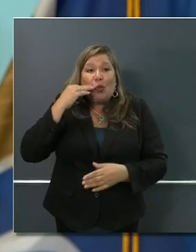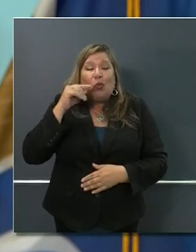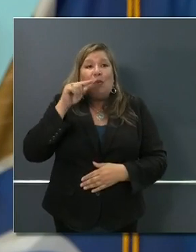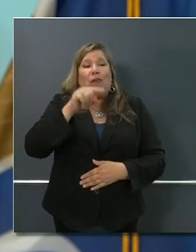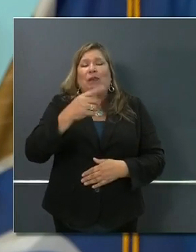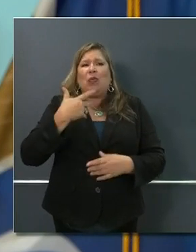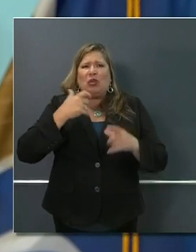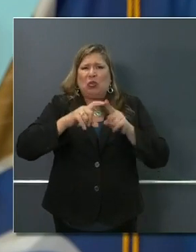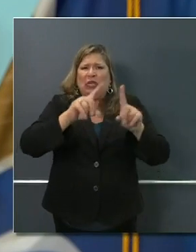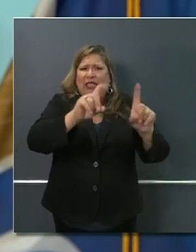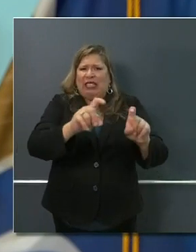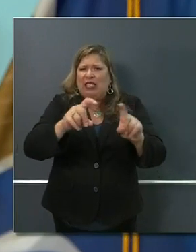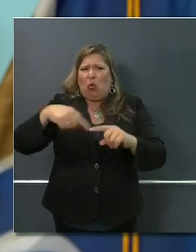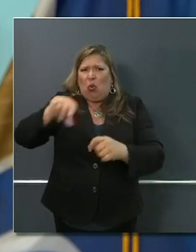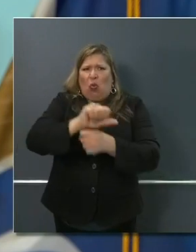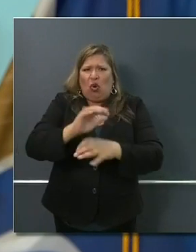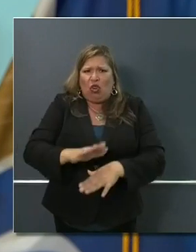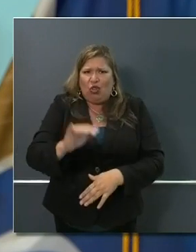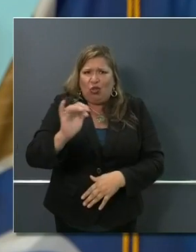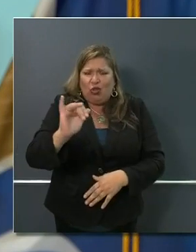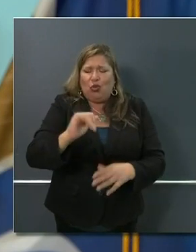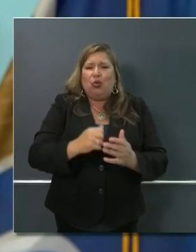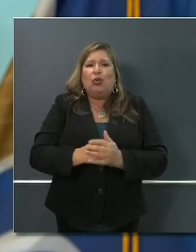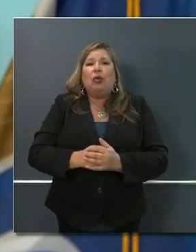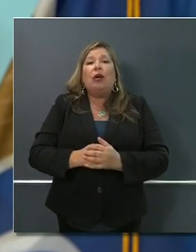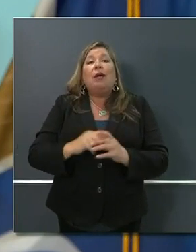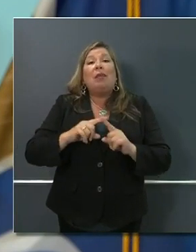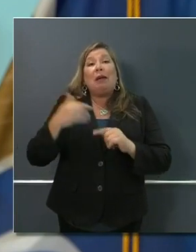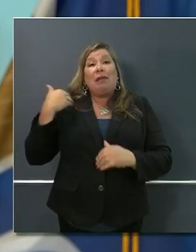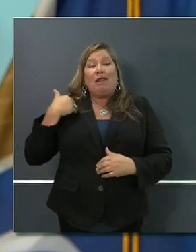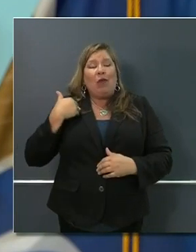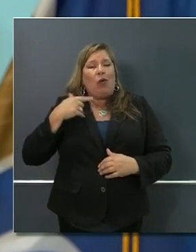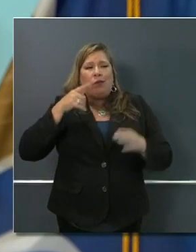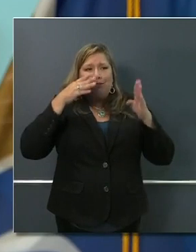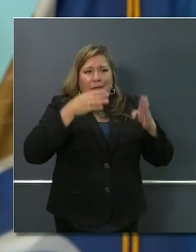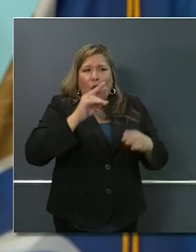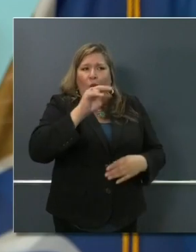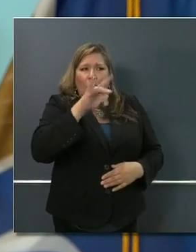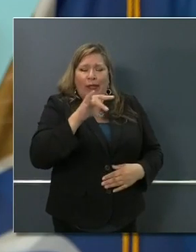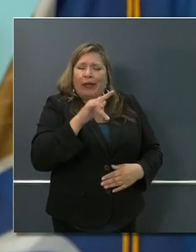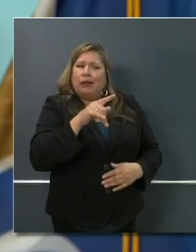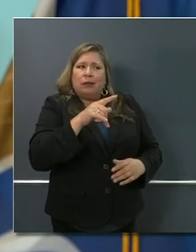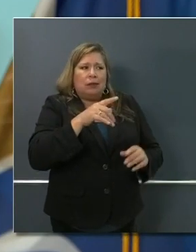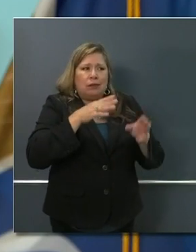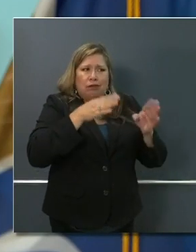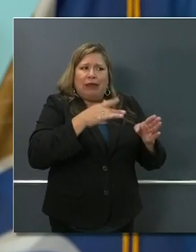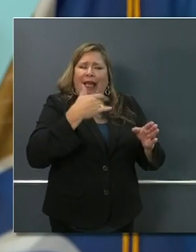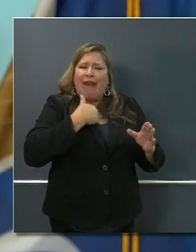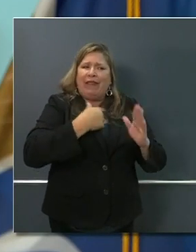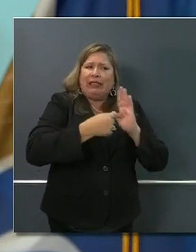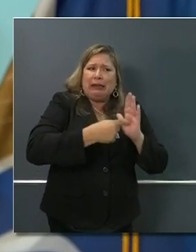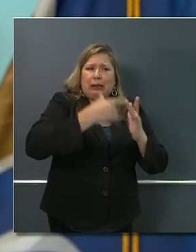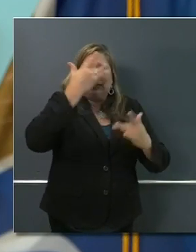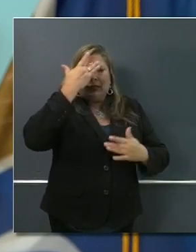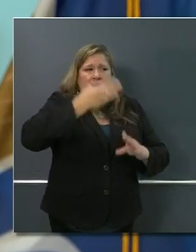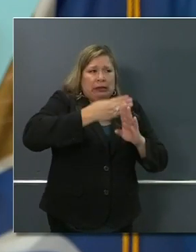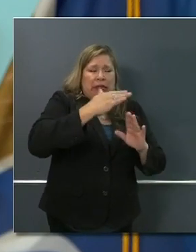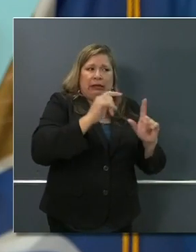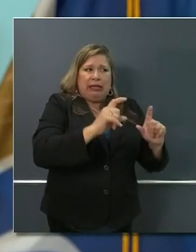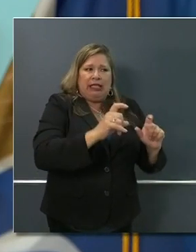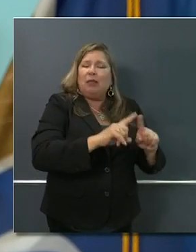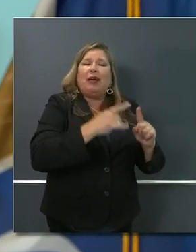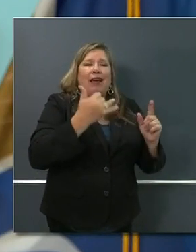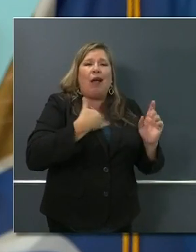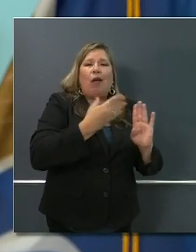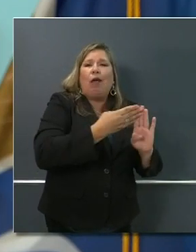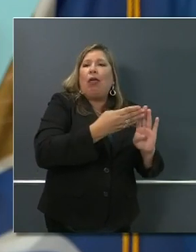to allow us to get a better sense of all Californians and what the prevalence is across the state. So we are anticipating, even